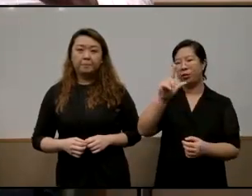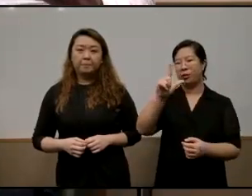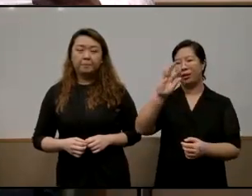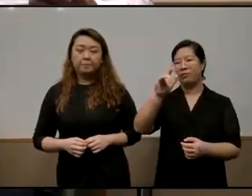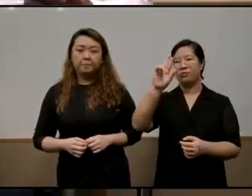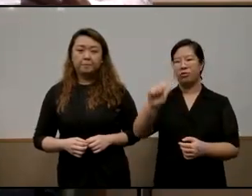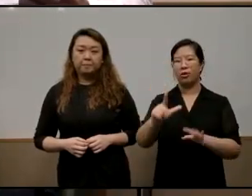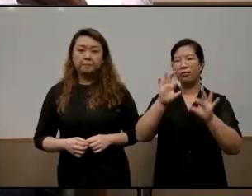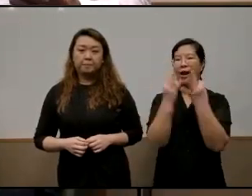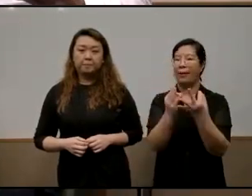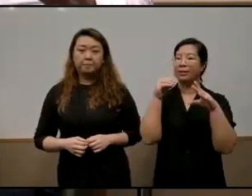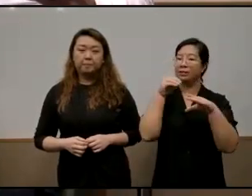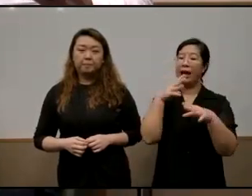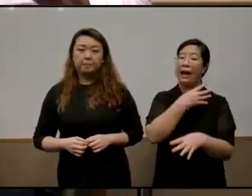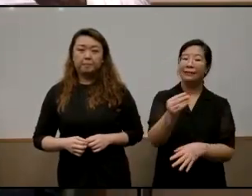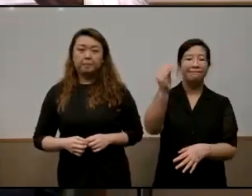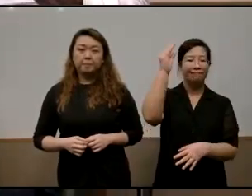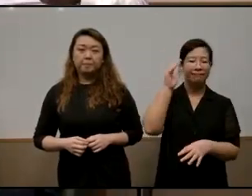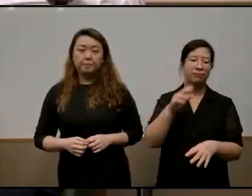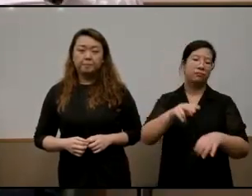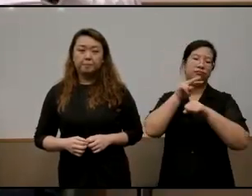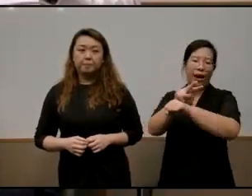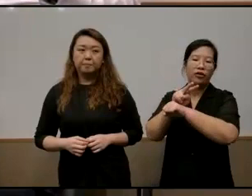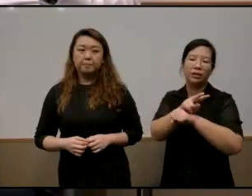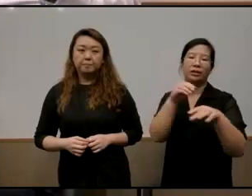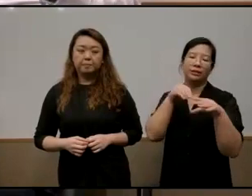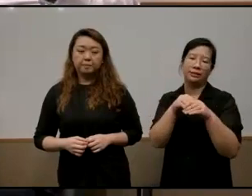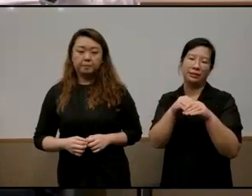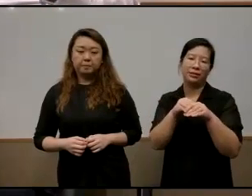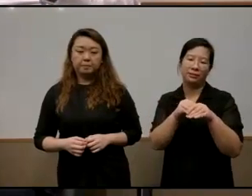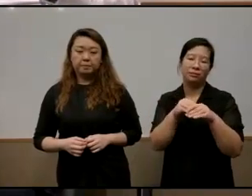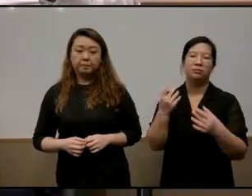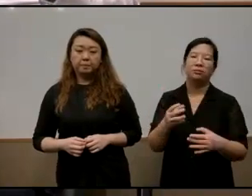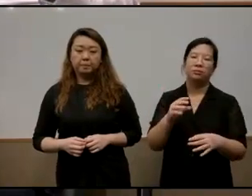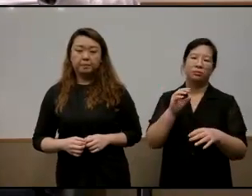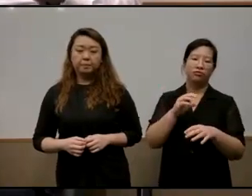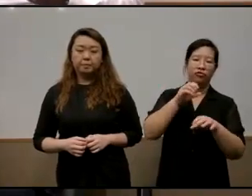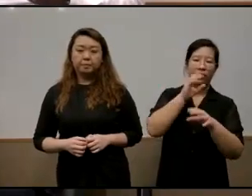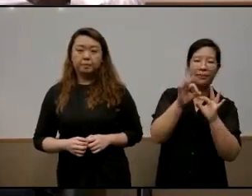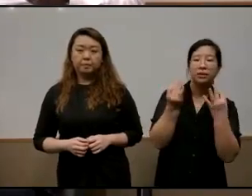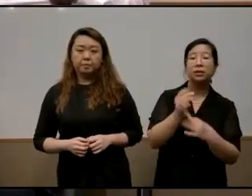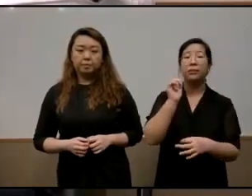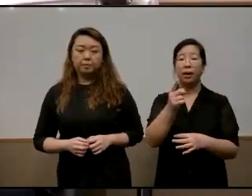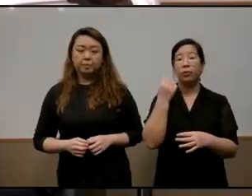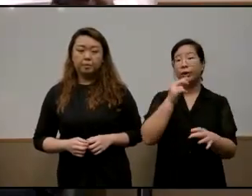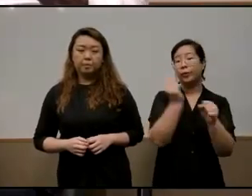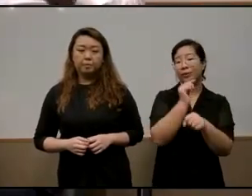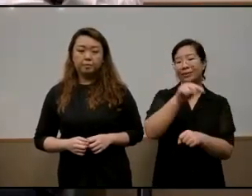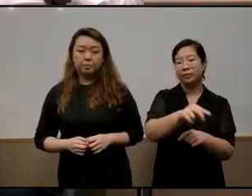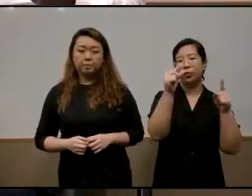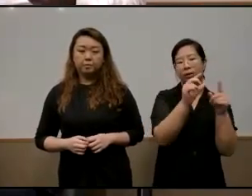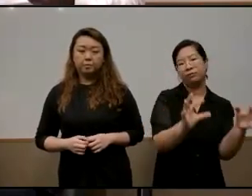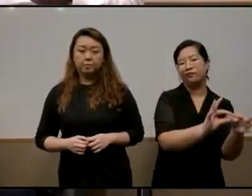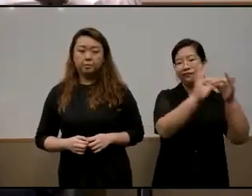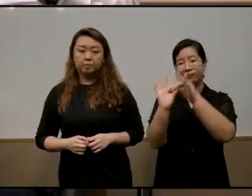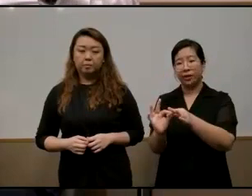is also another theme that uh comes across in the book but we tend to use this term in relation in especially in